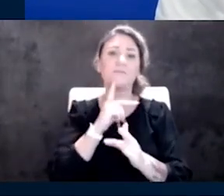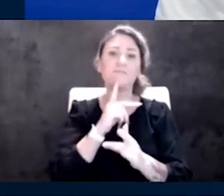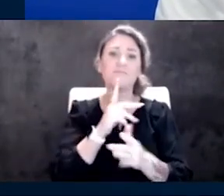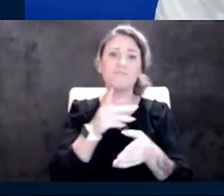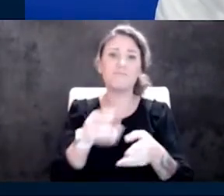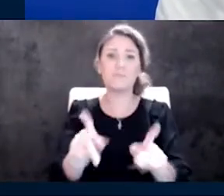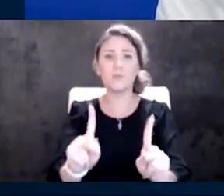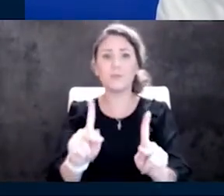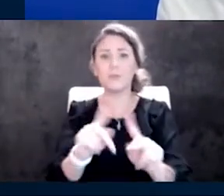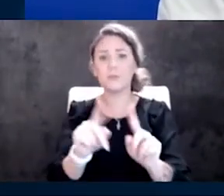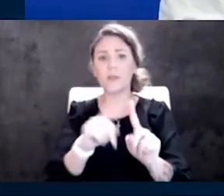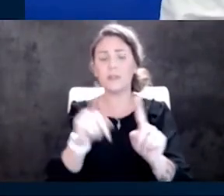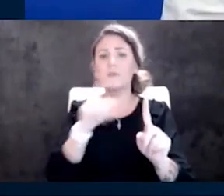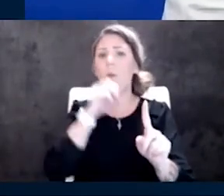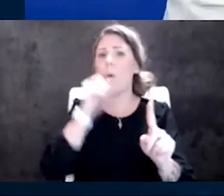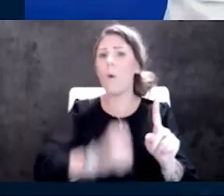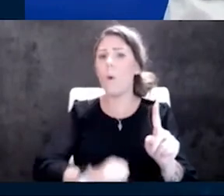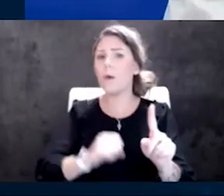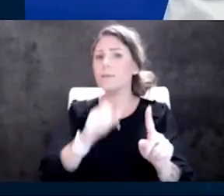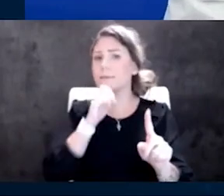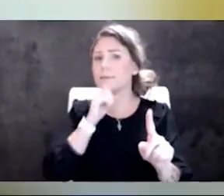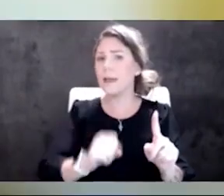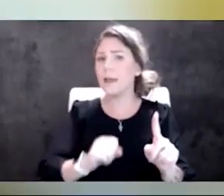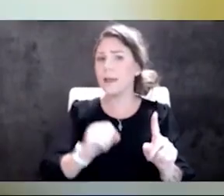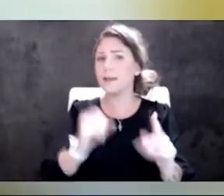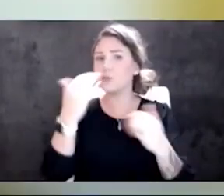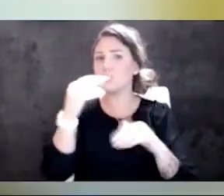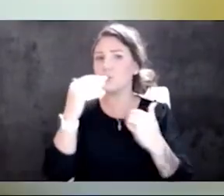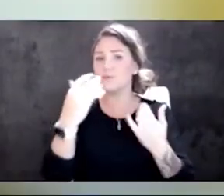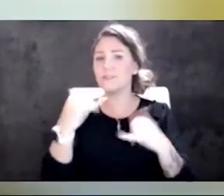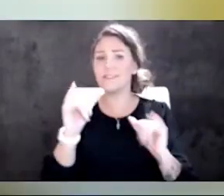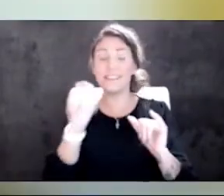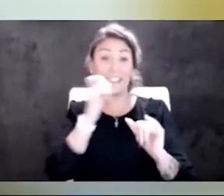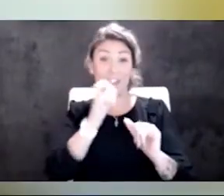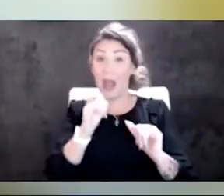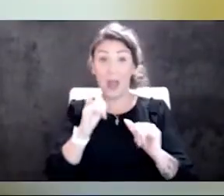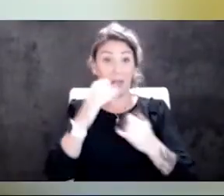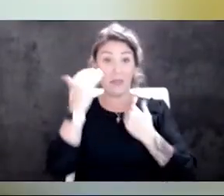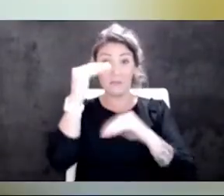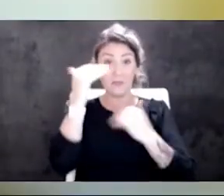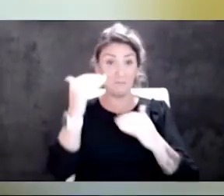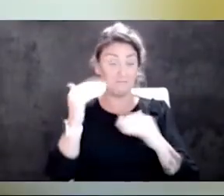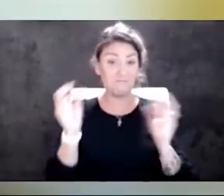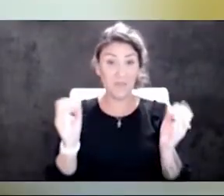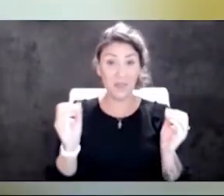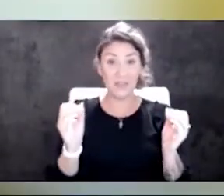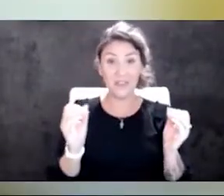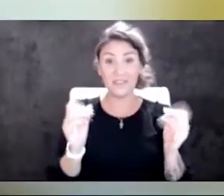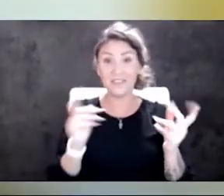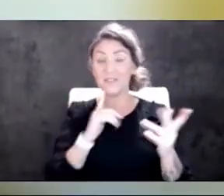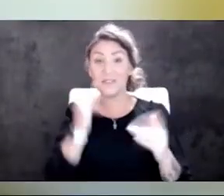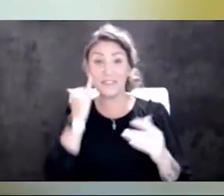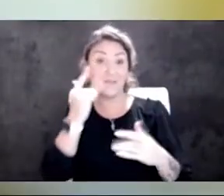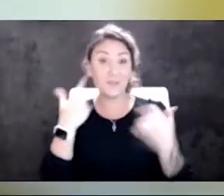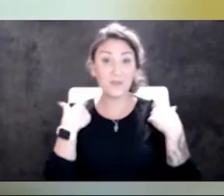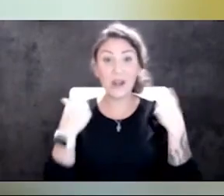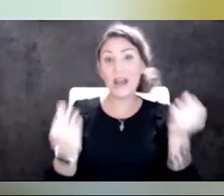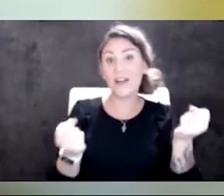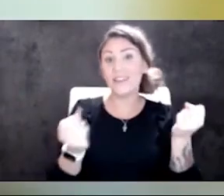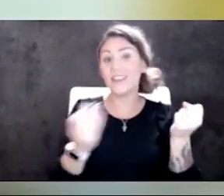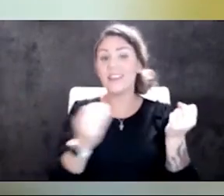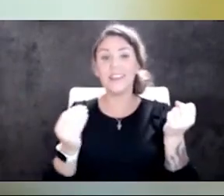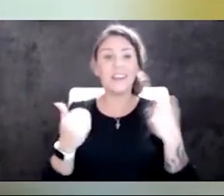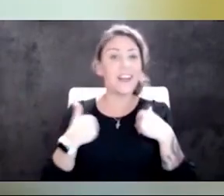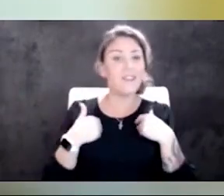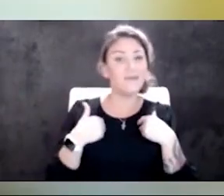limit, Chelsea? Let's see if I'm still eligible. We actually don't have an upper age limit. So as long as you're healthy and you, uh, have,